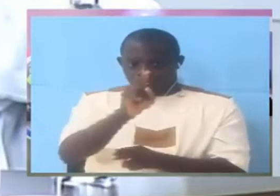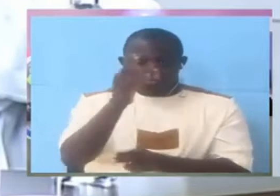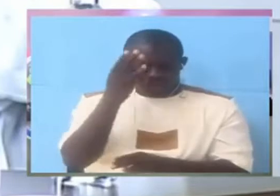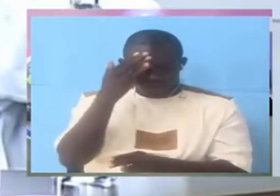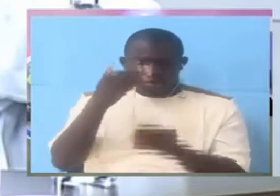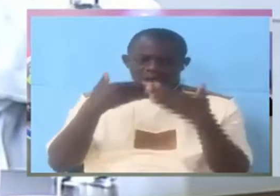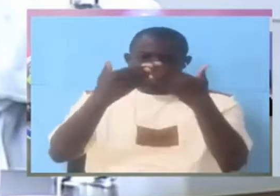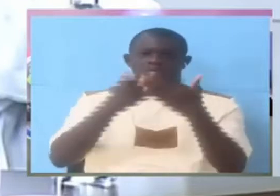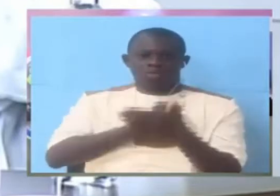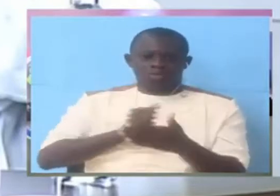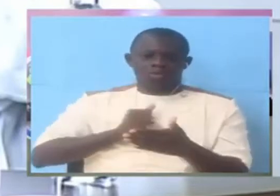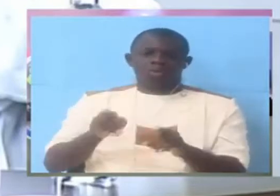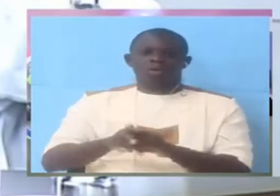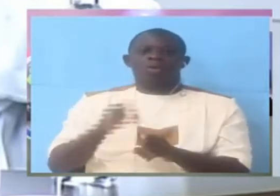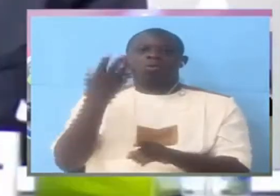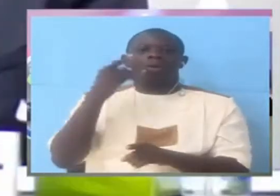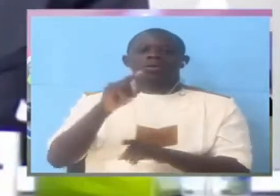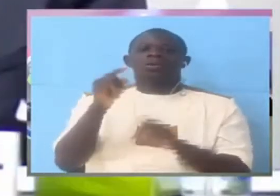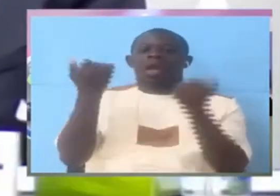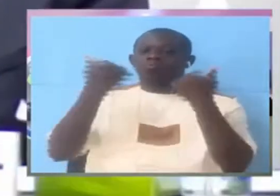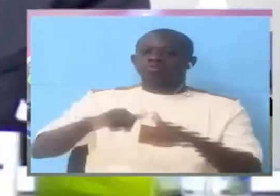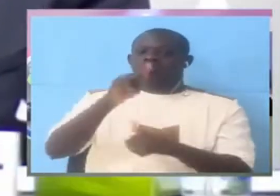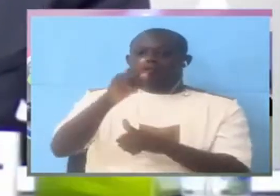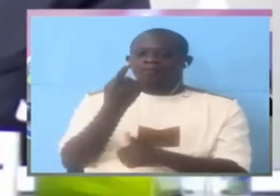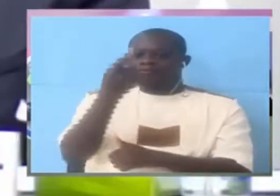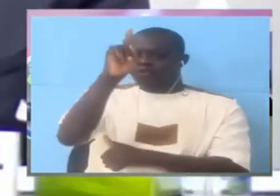When did you happen to first learn about it?